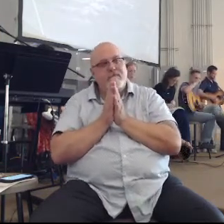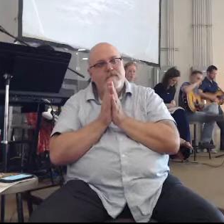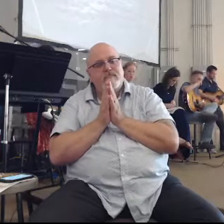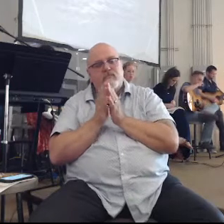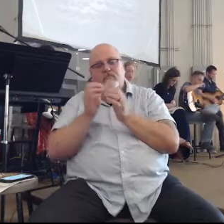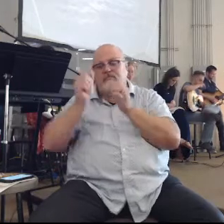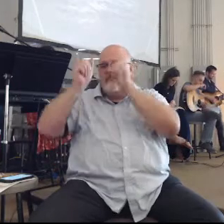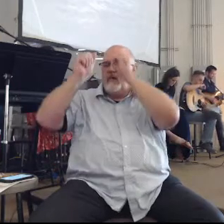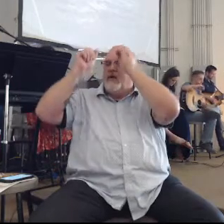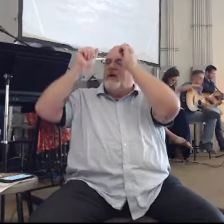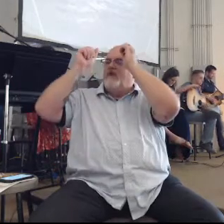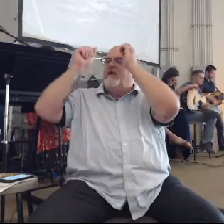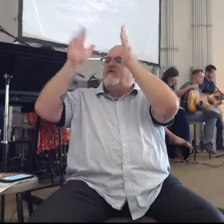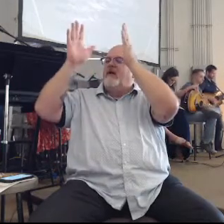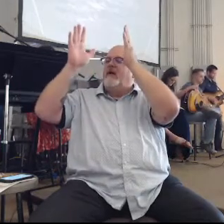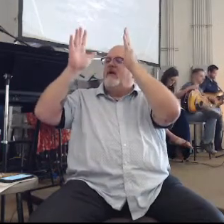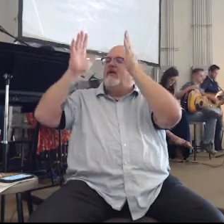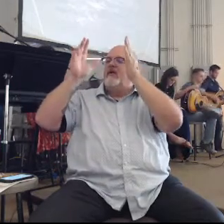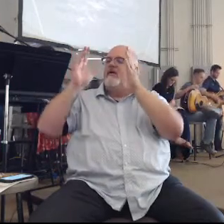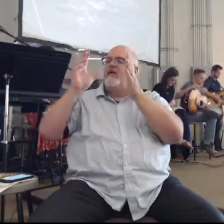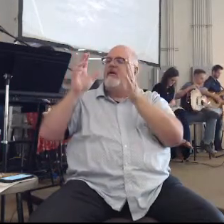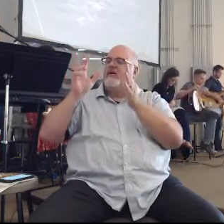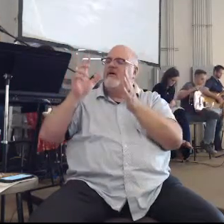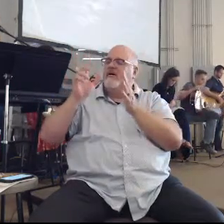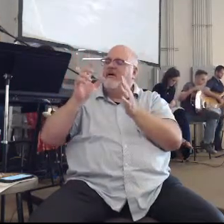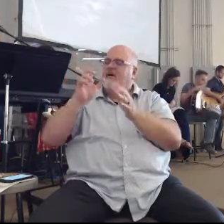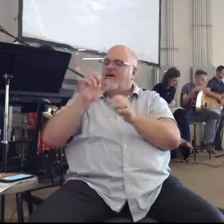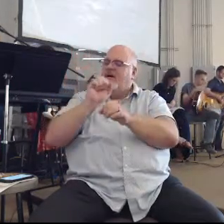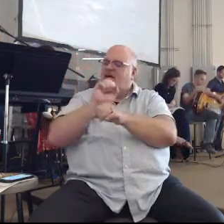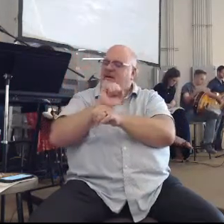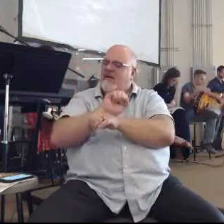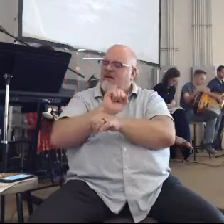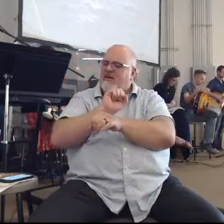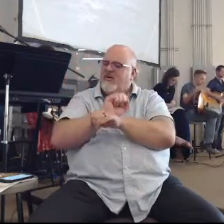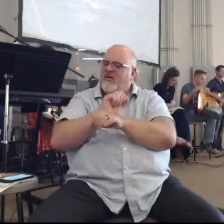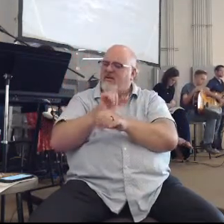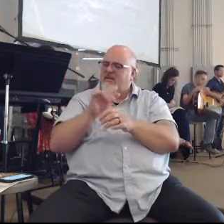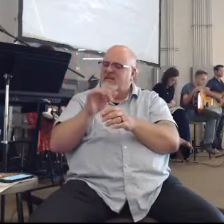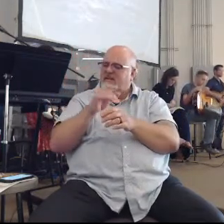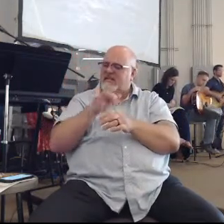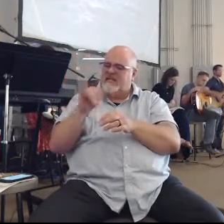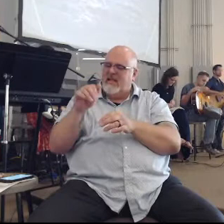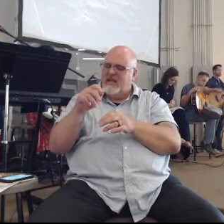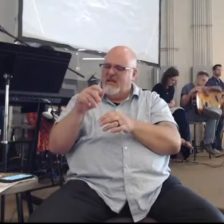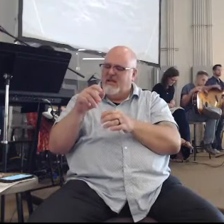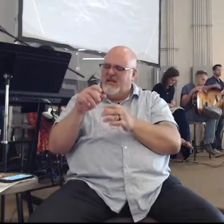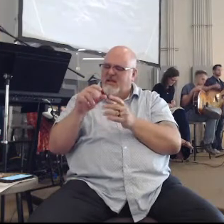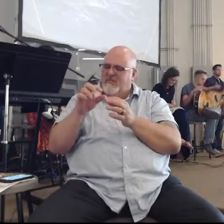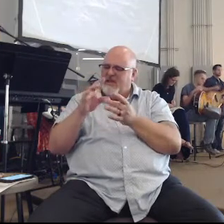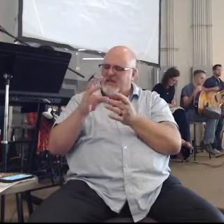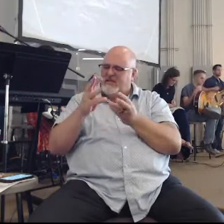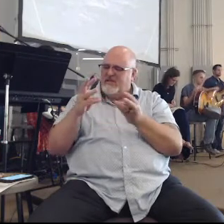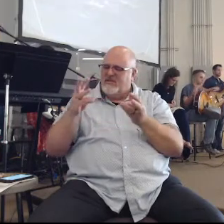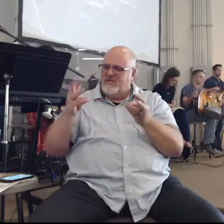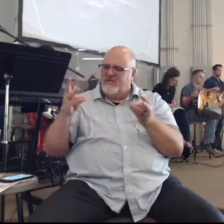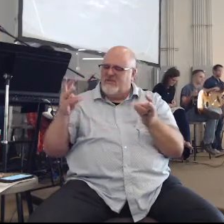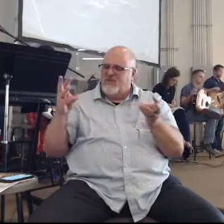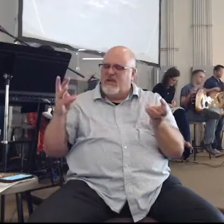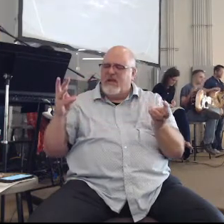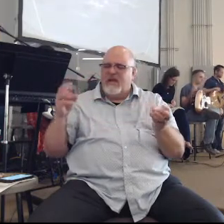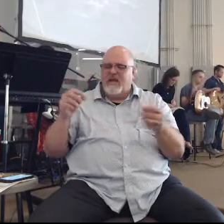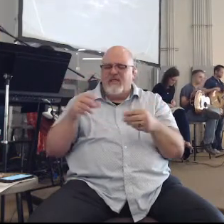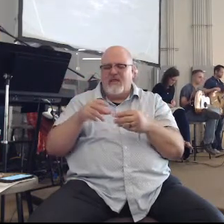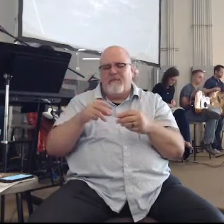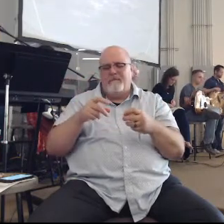Father, your word says, as a deer pants for flowing streams, so pants my soul for you, oh God. My